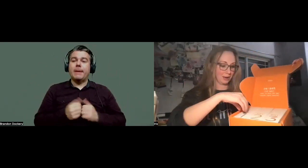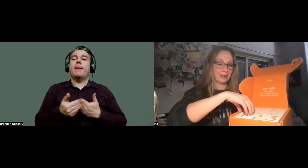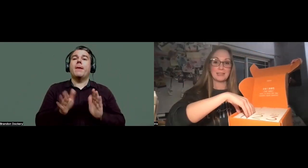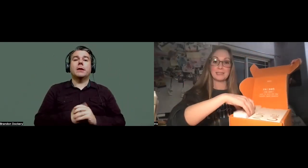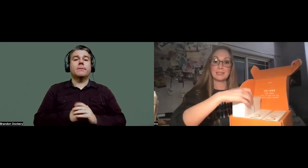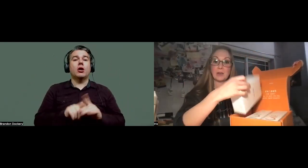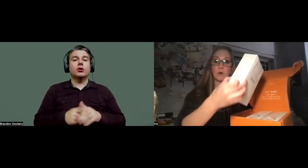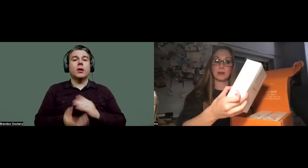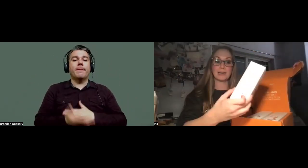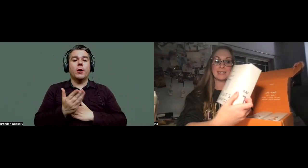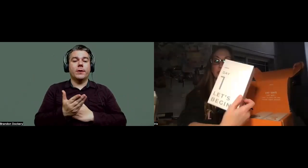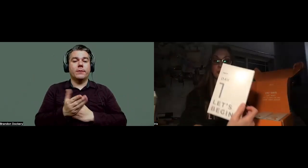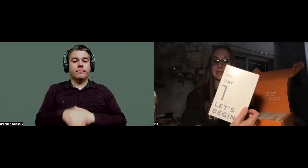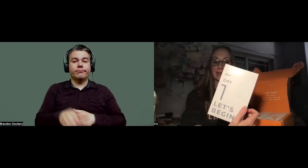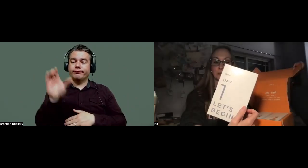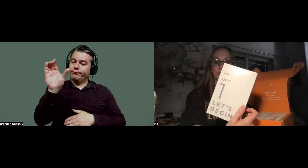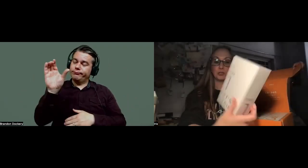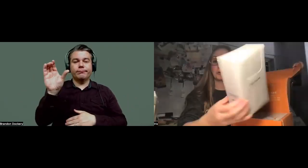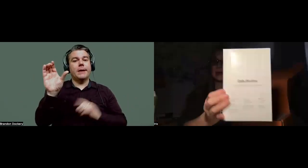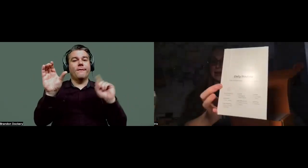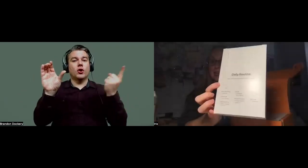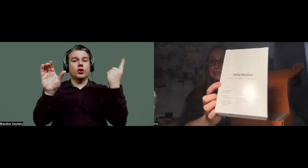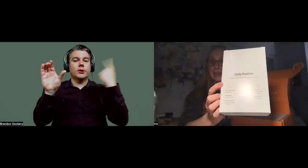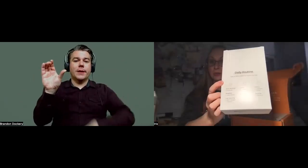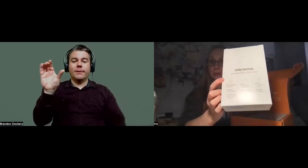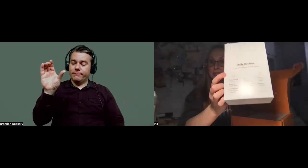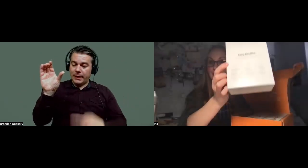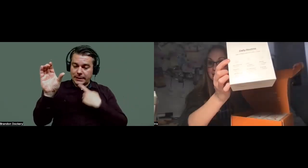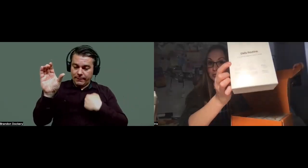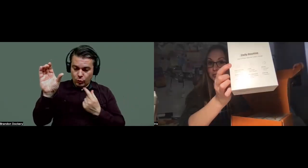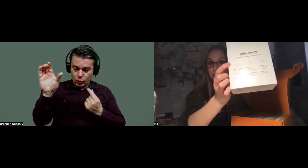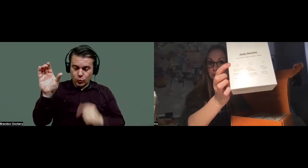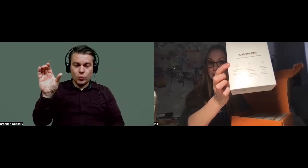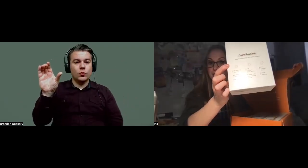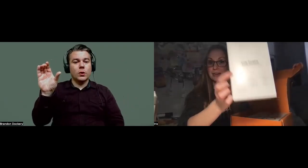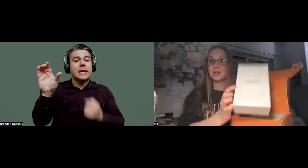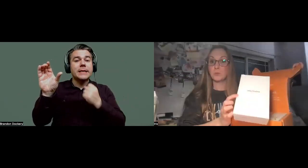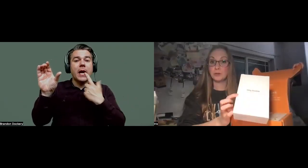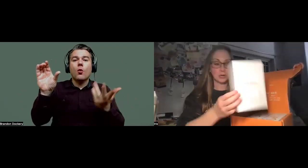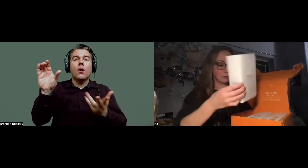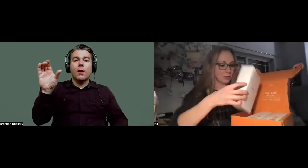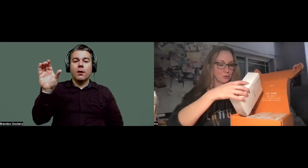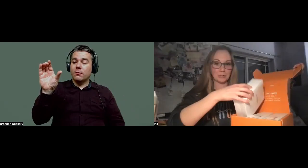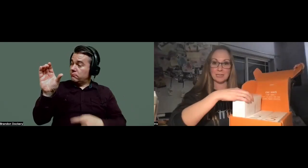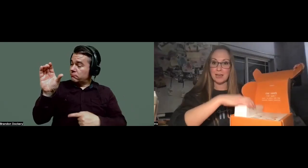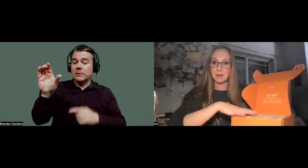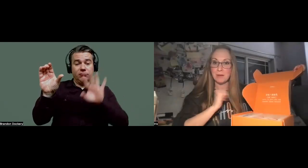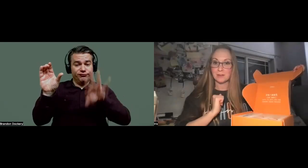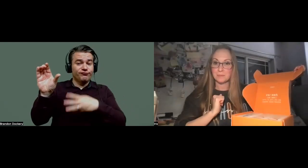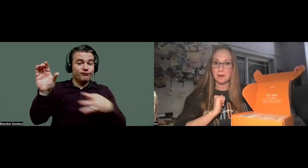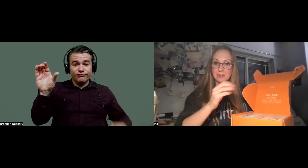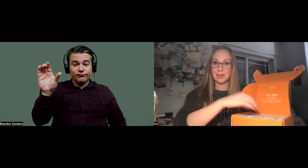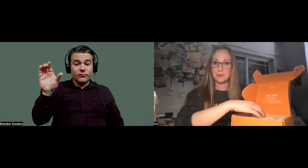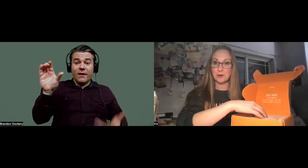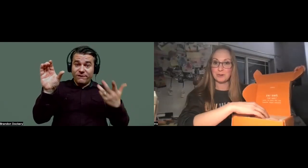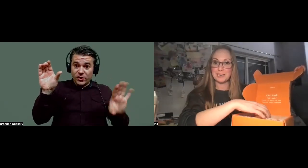in the morning. This is day one. It tells you exactly what to do exactly what to take. There's your routine. When you're done with it, can slide it